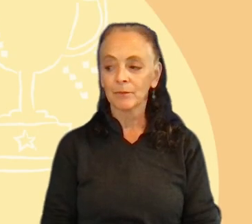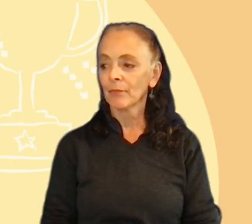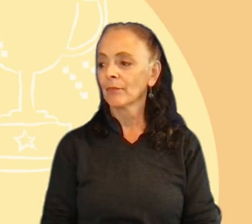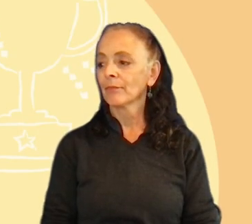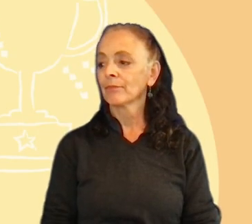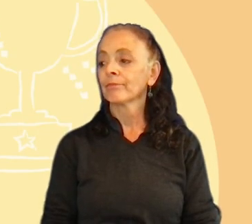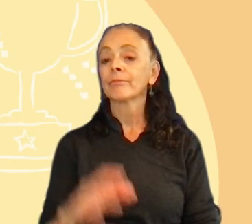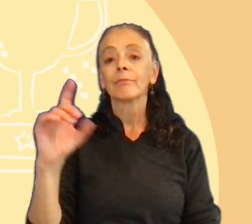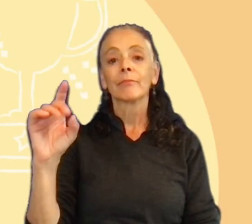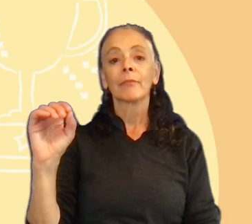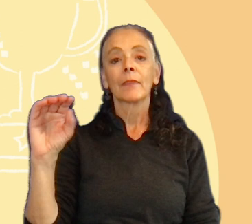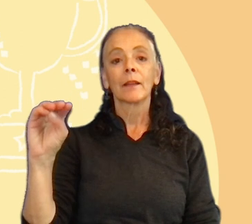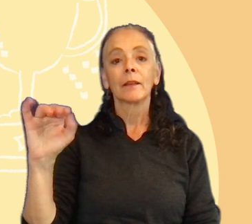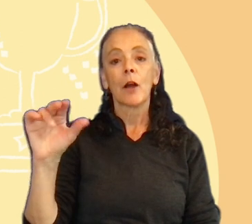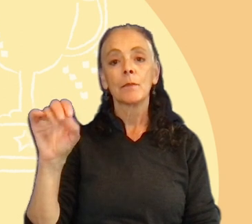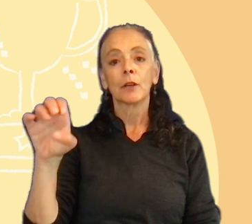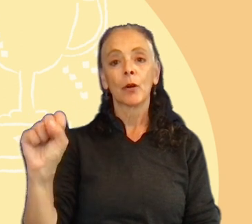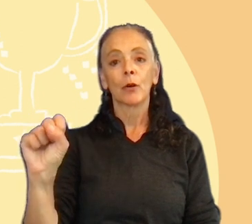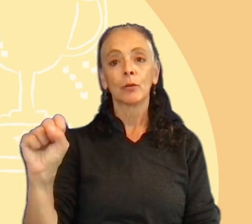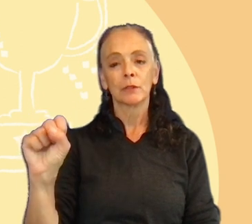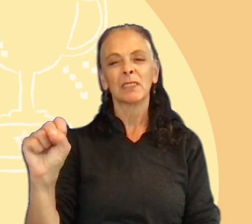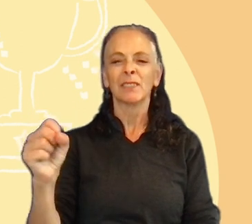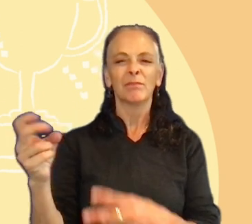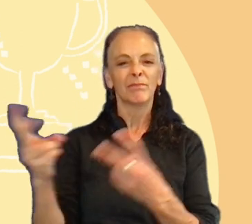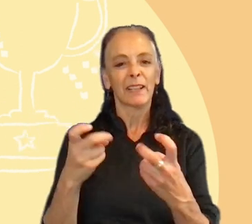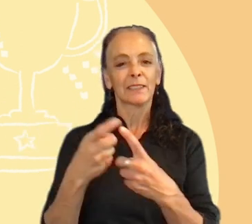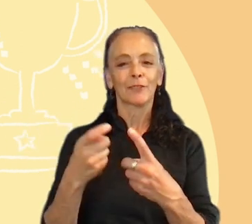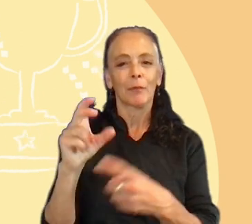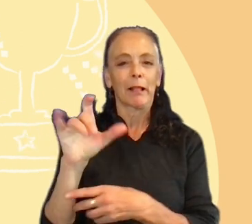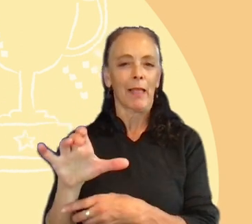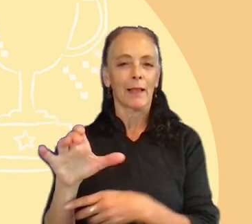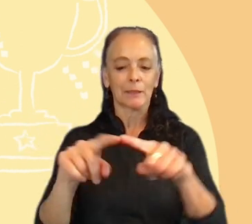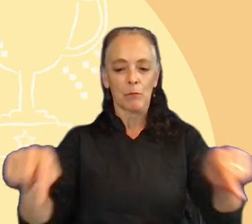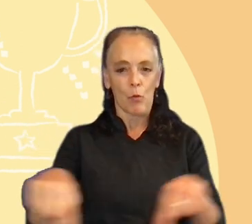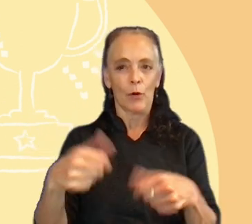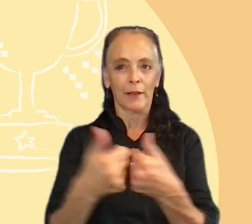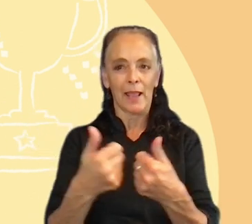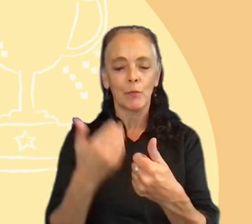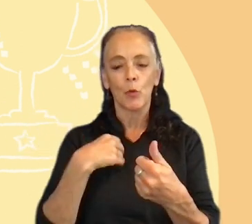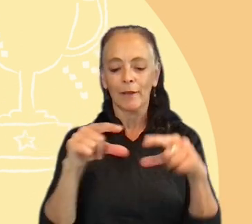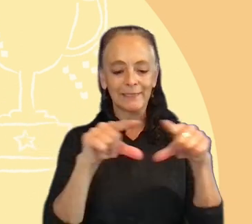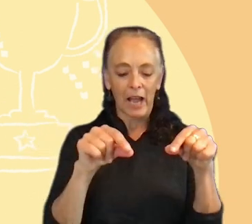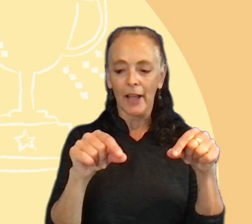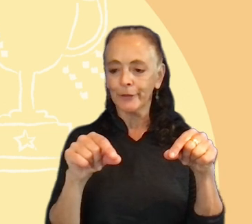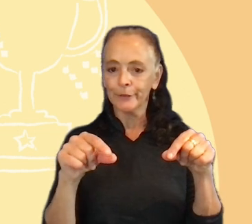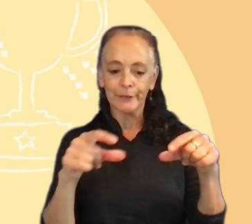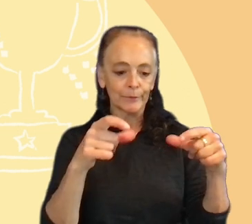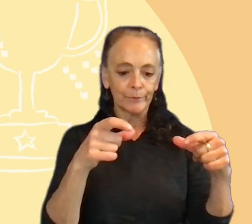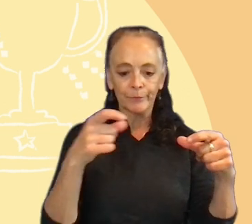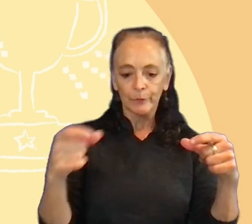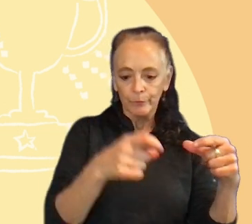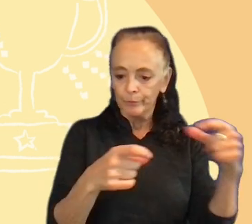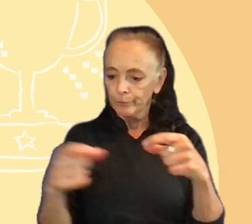About Domino's, Domino's is based on the classic board game where you have to match the tiles with corresponding